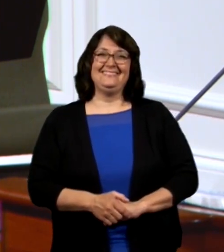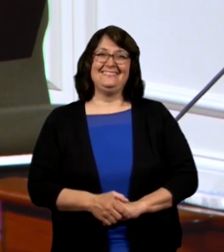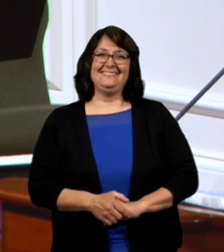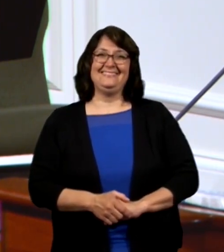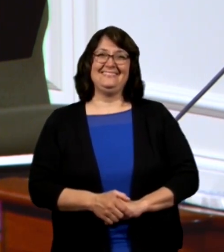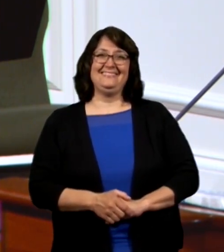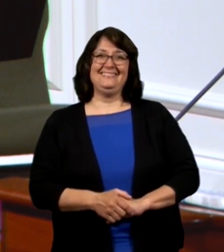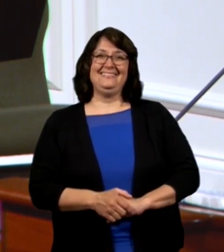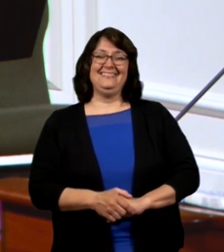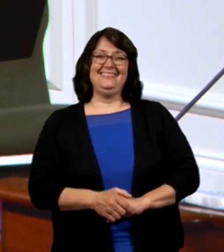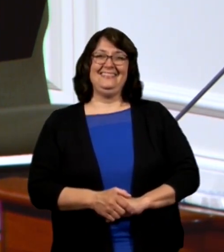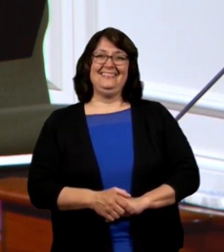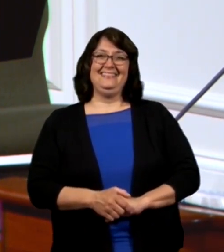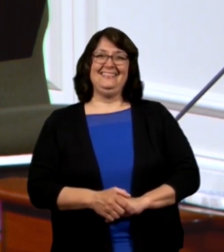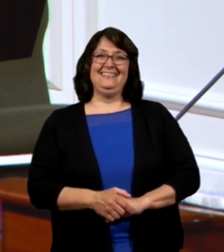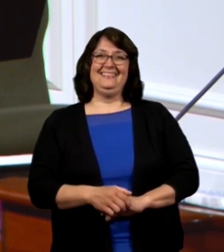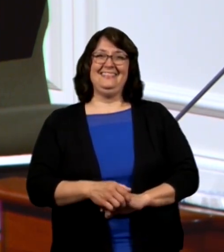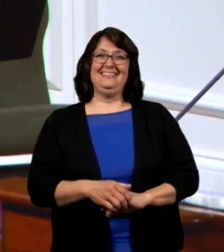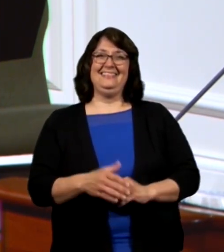But look,